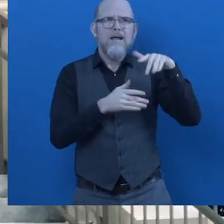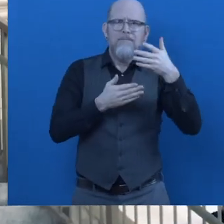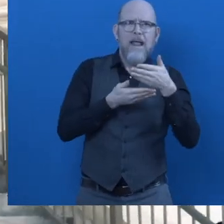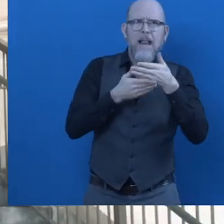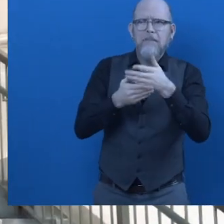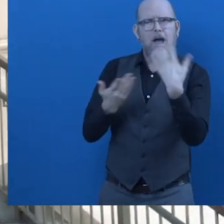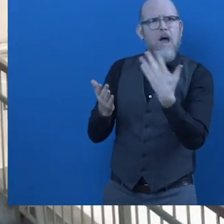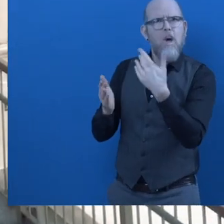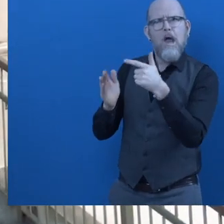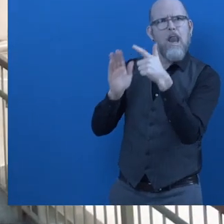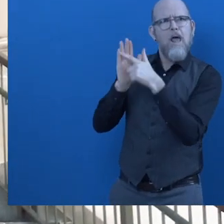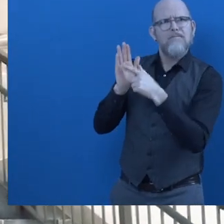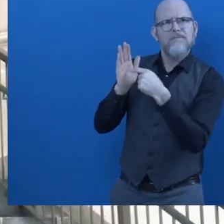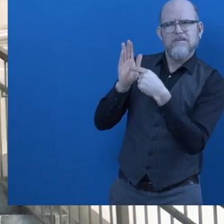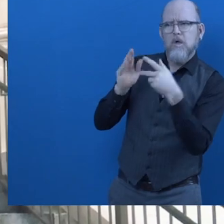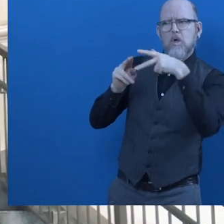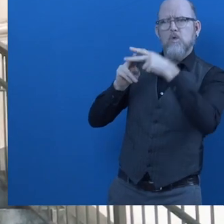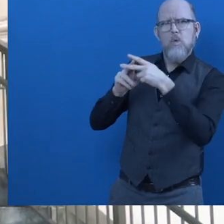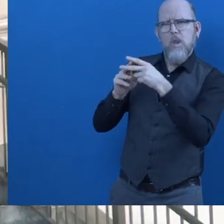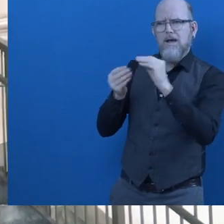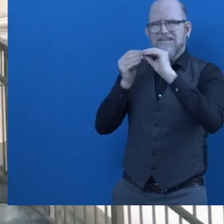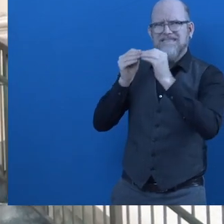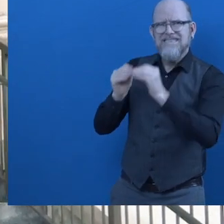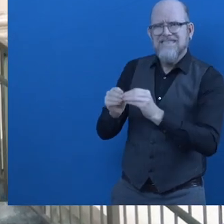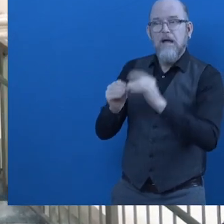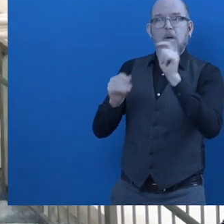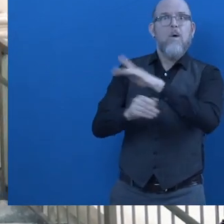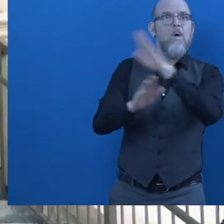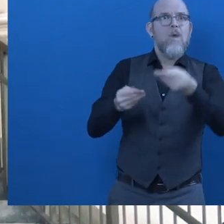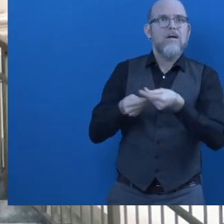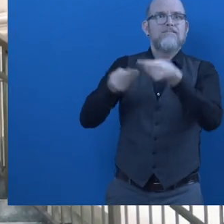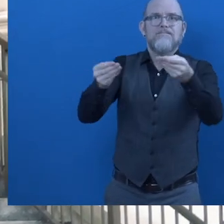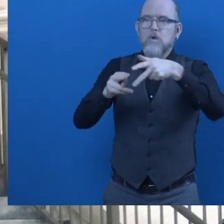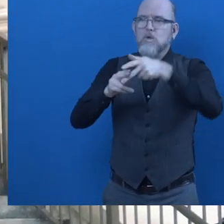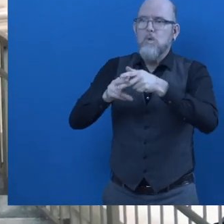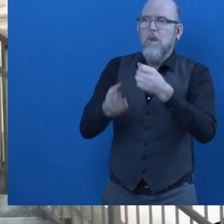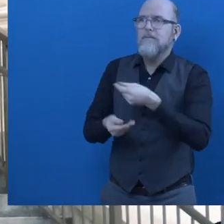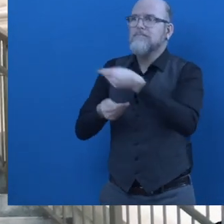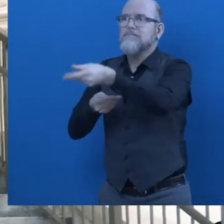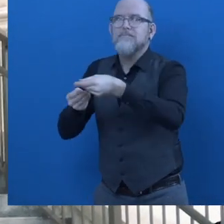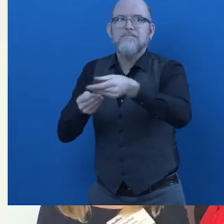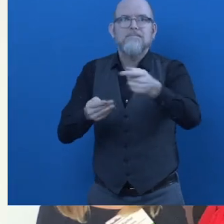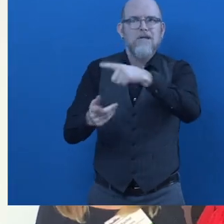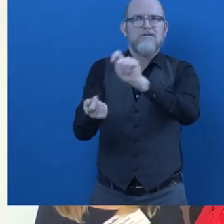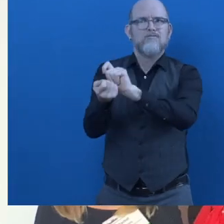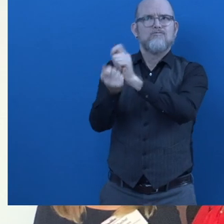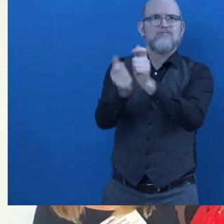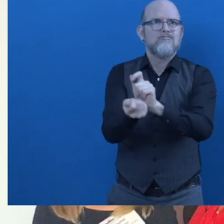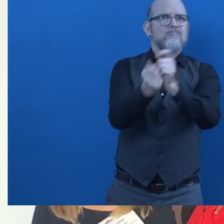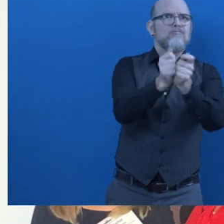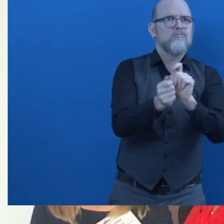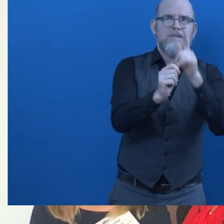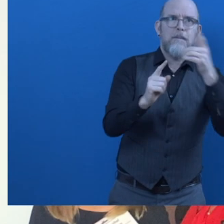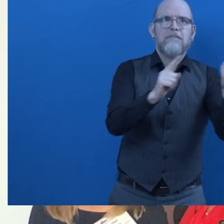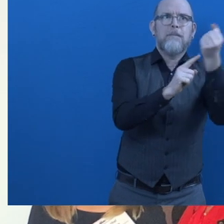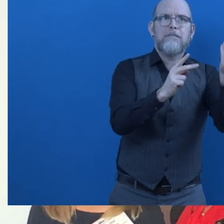have the tools and resources they need to develop and implement grassroots-level policy that advances the